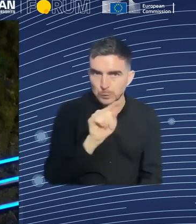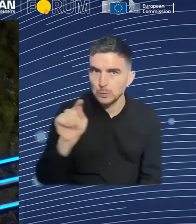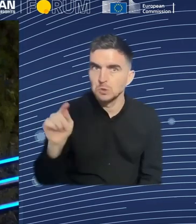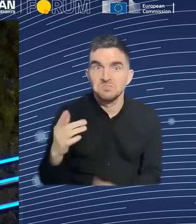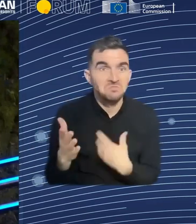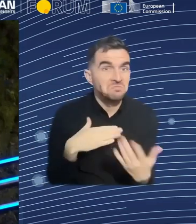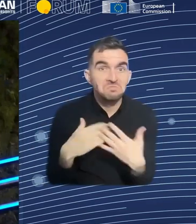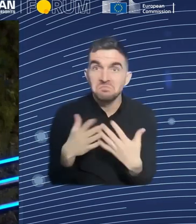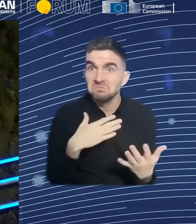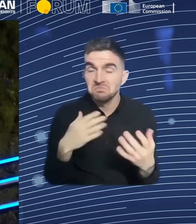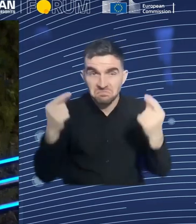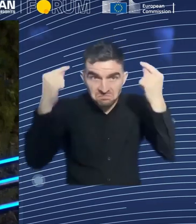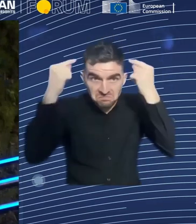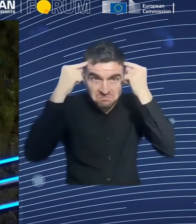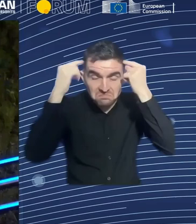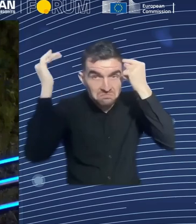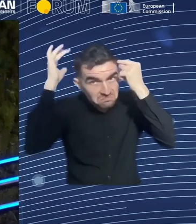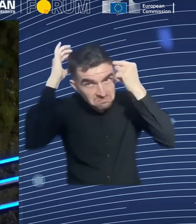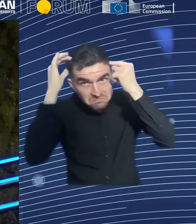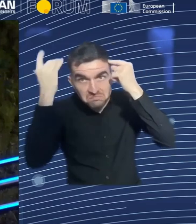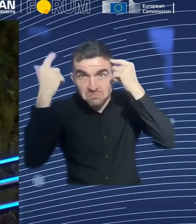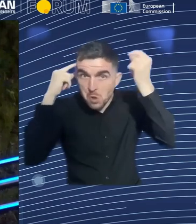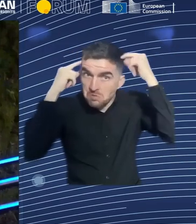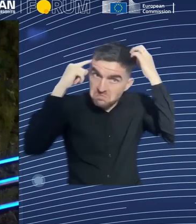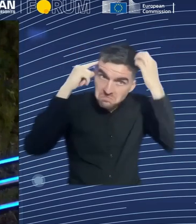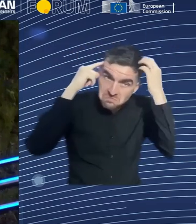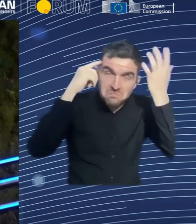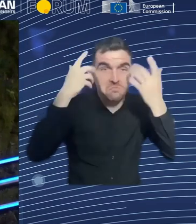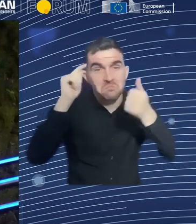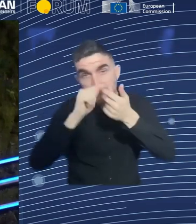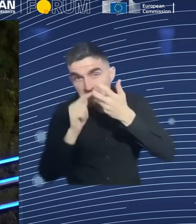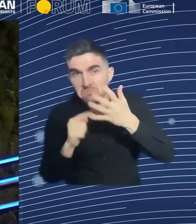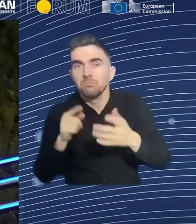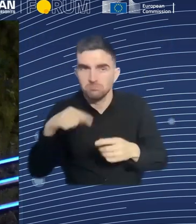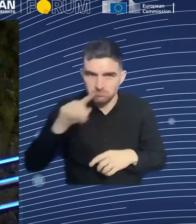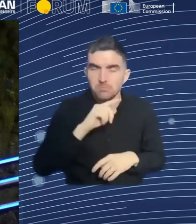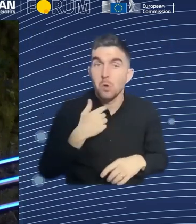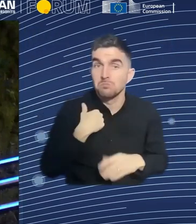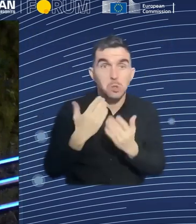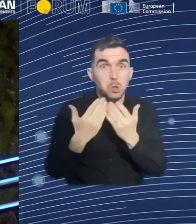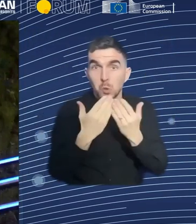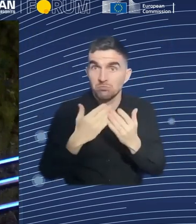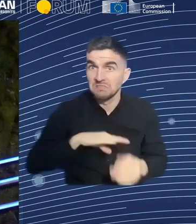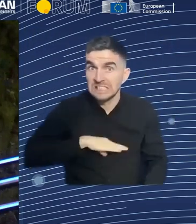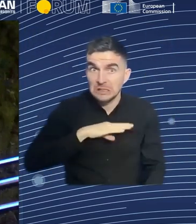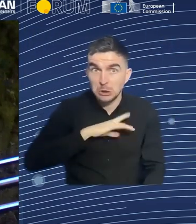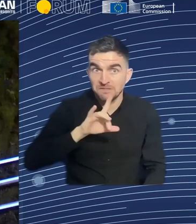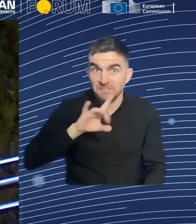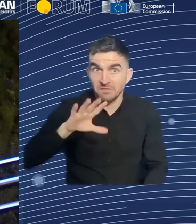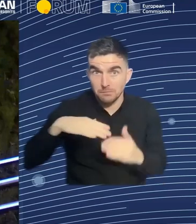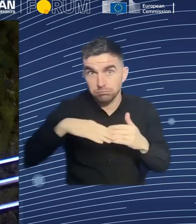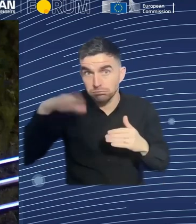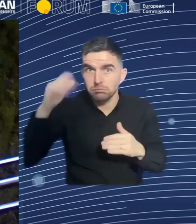age of 15, you have to choose what you major on. And you lose a lot of the things that